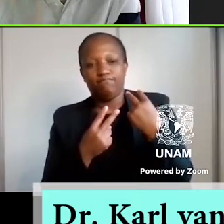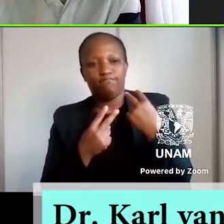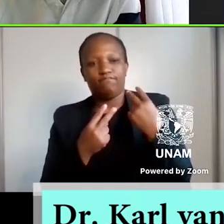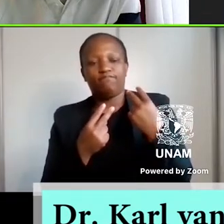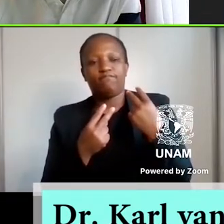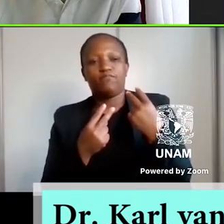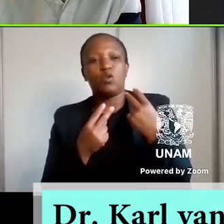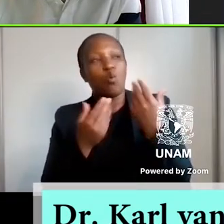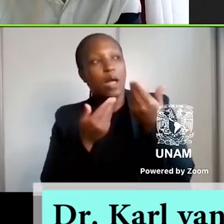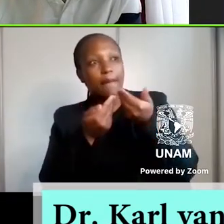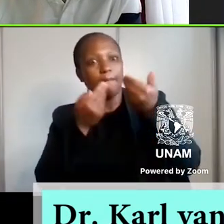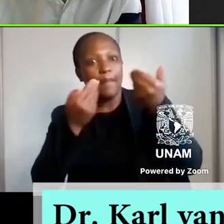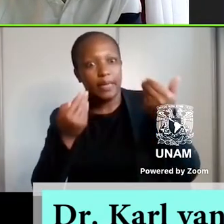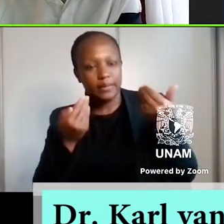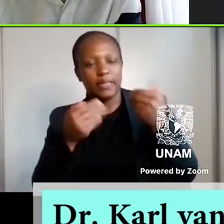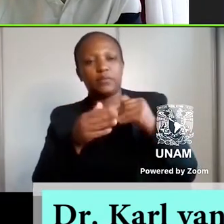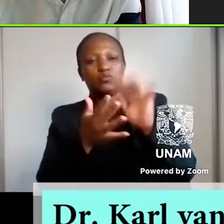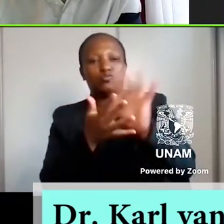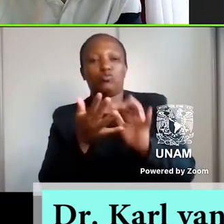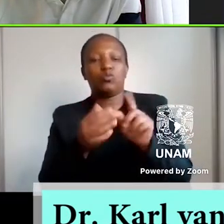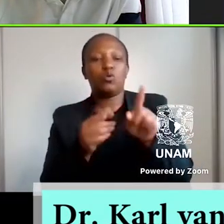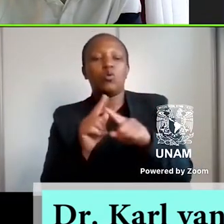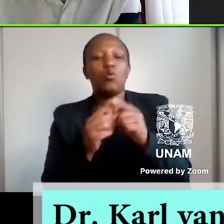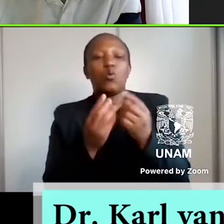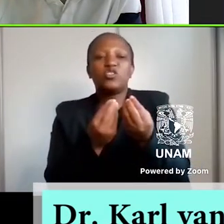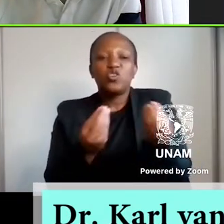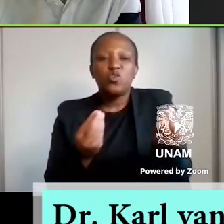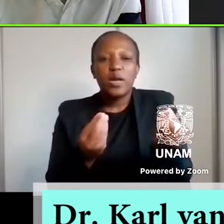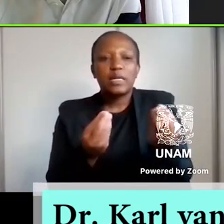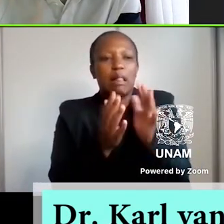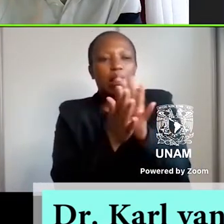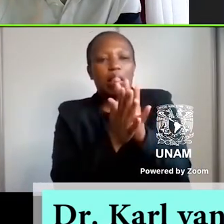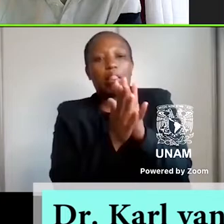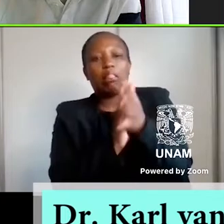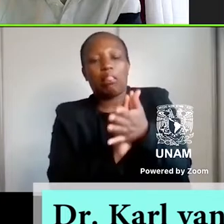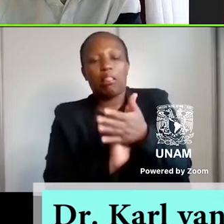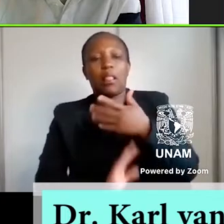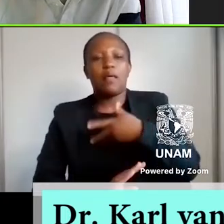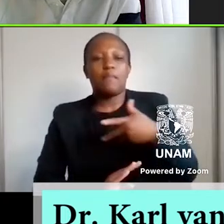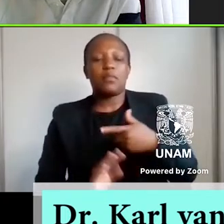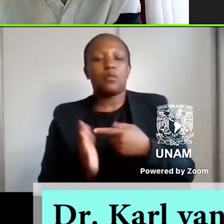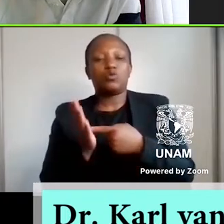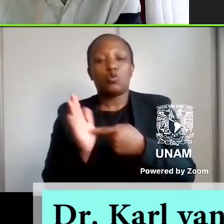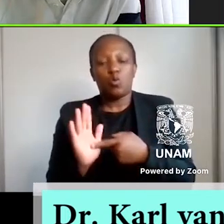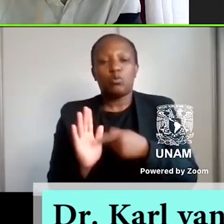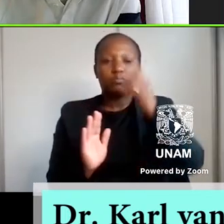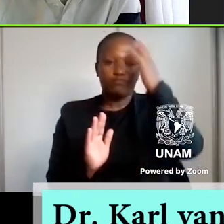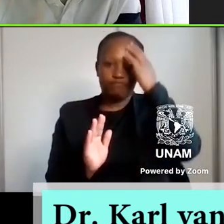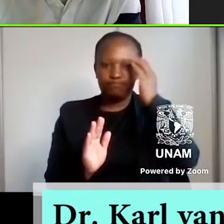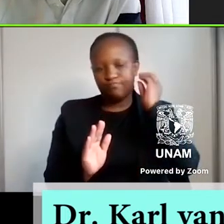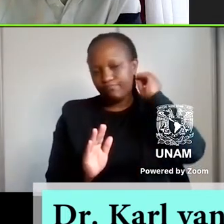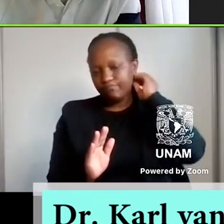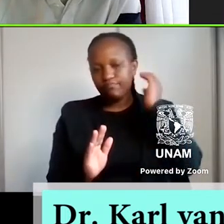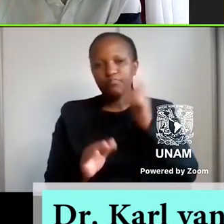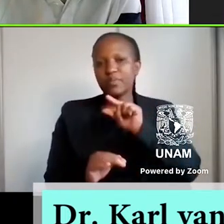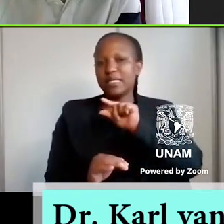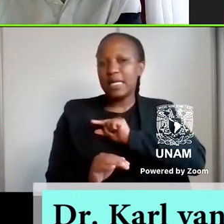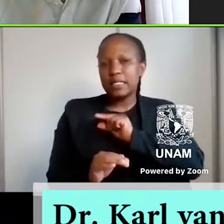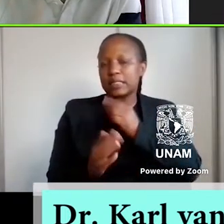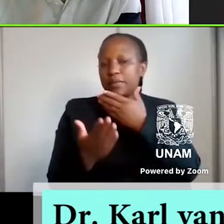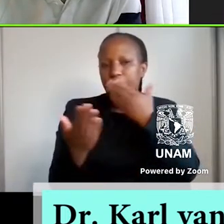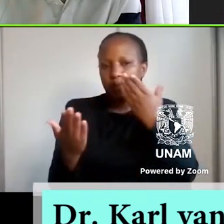narrative. The children's betrayal and the final sentences of the story serve as a reminder that innocence in apartheid was not lost.